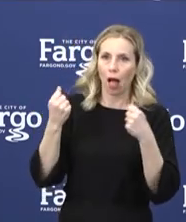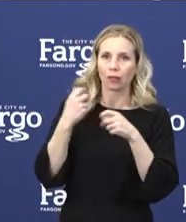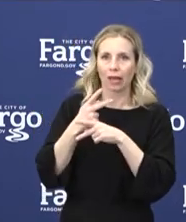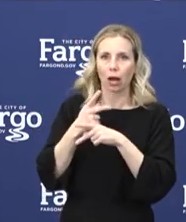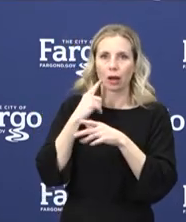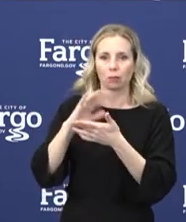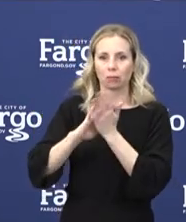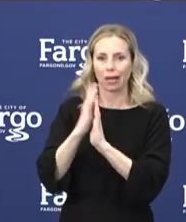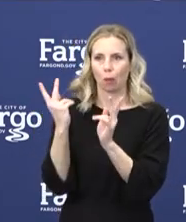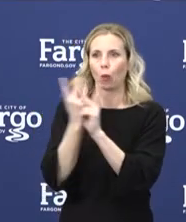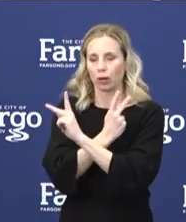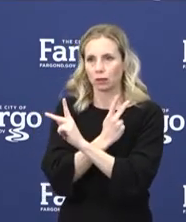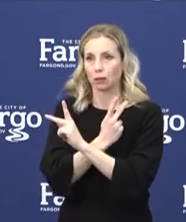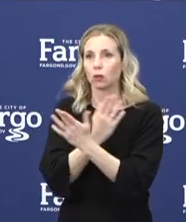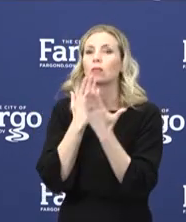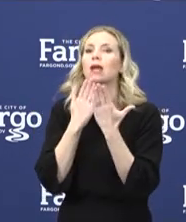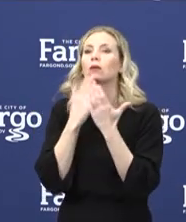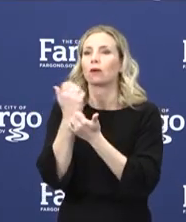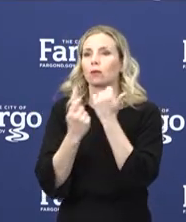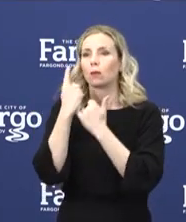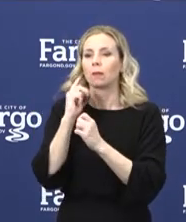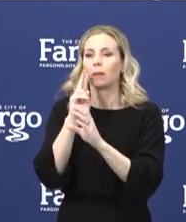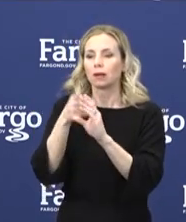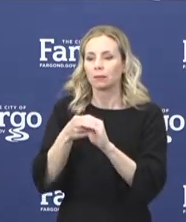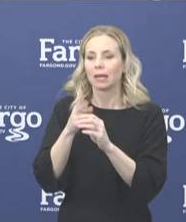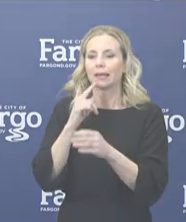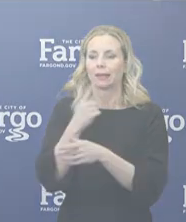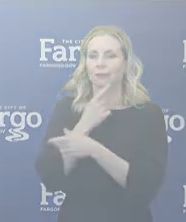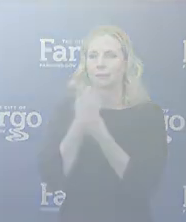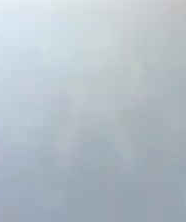everybody, for participating today. Stay safe. Thank you.